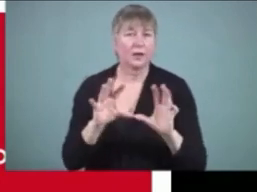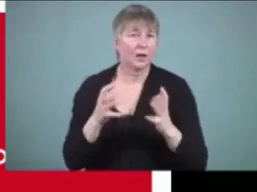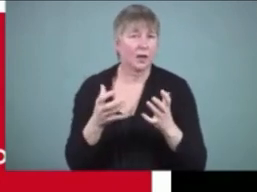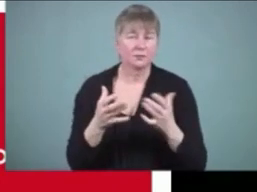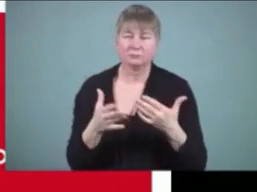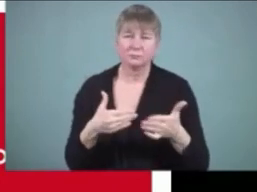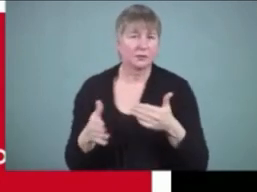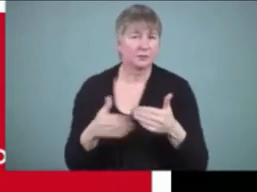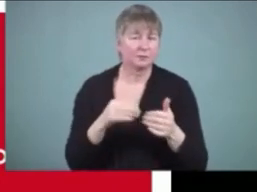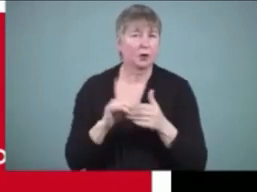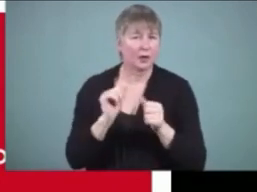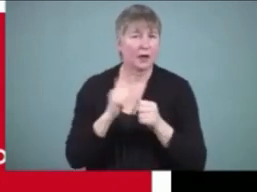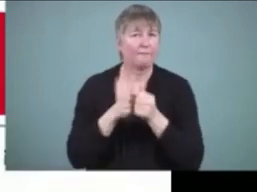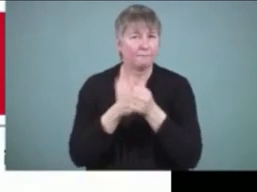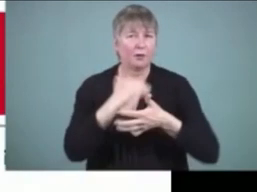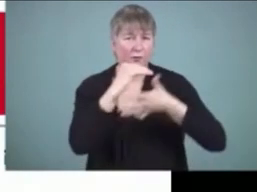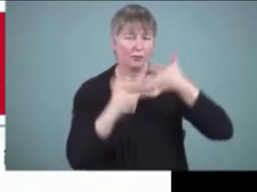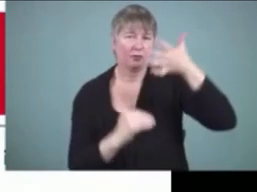Next slide, please.